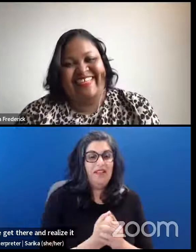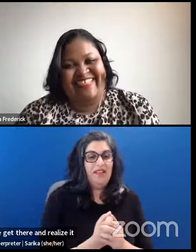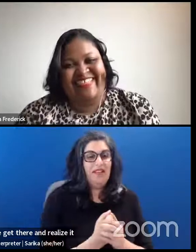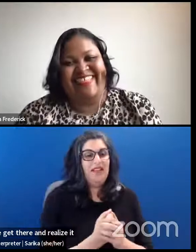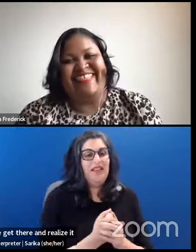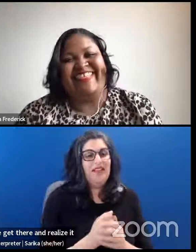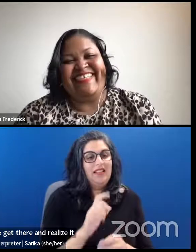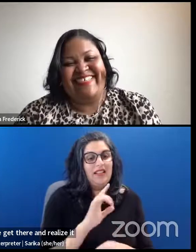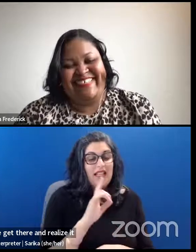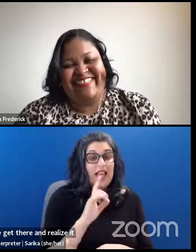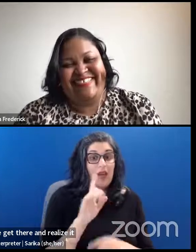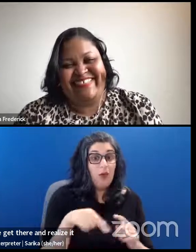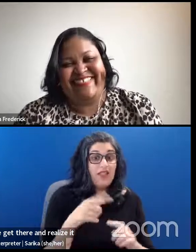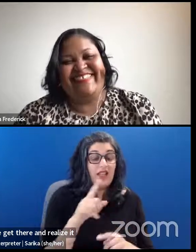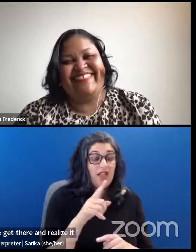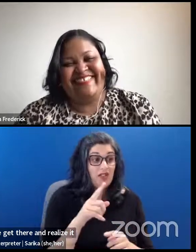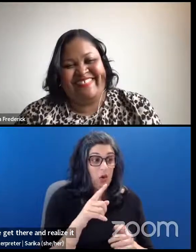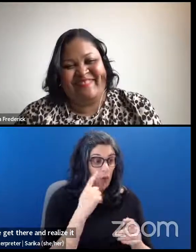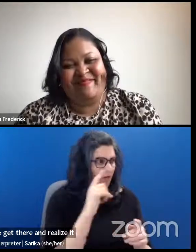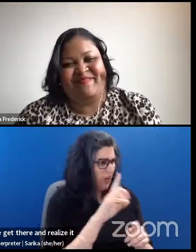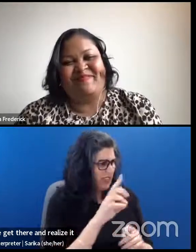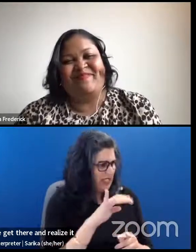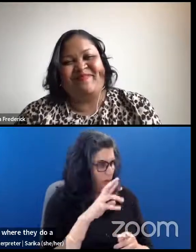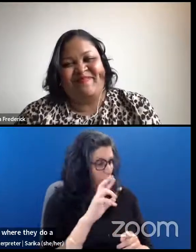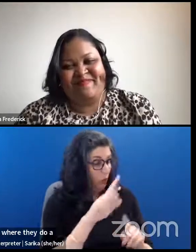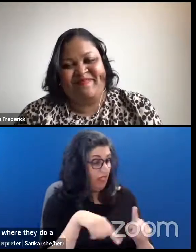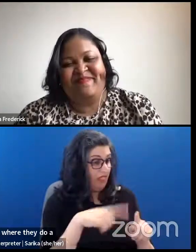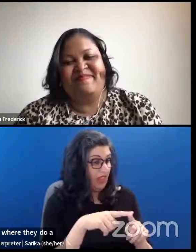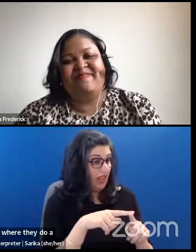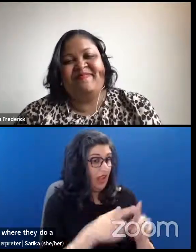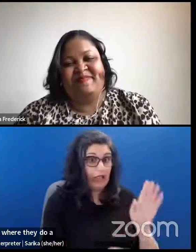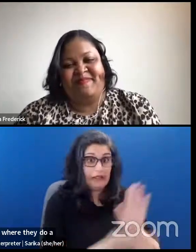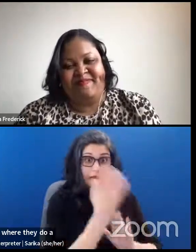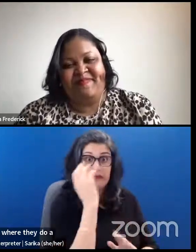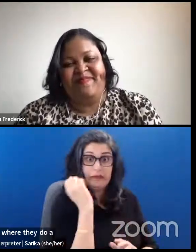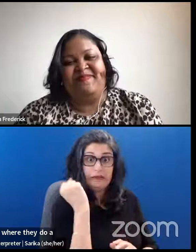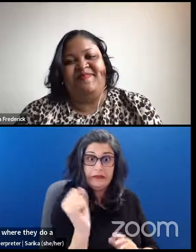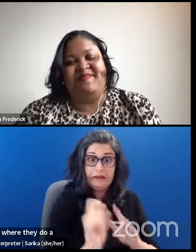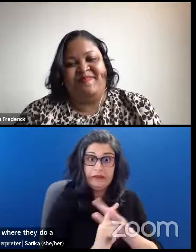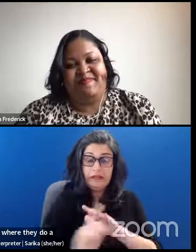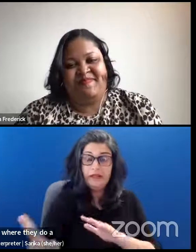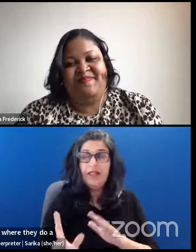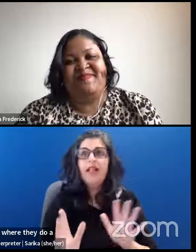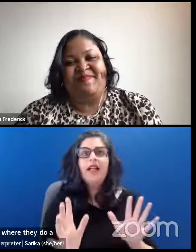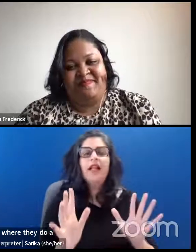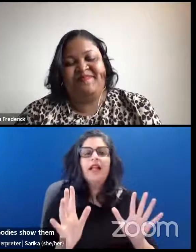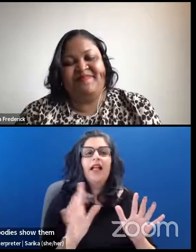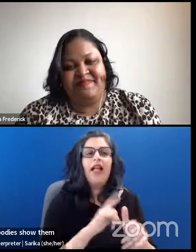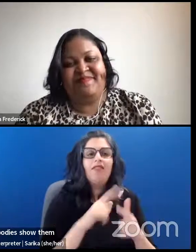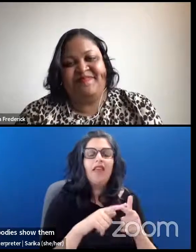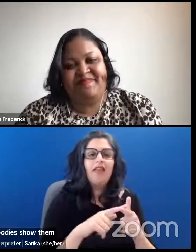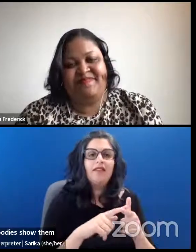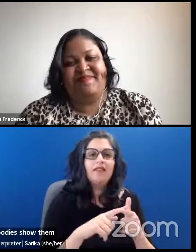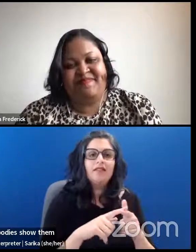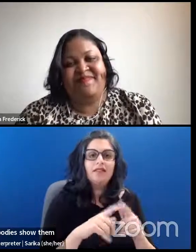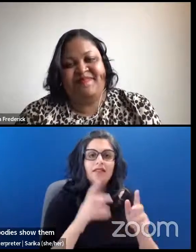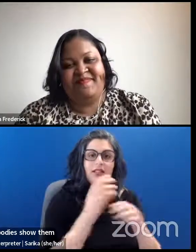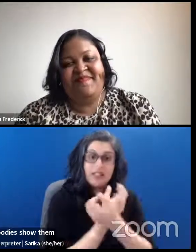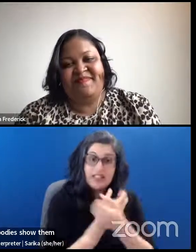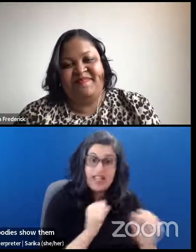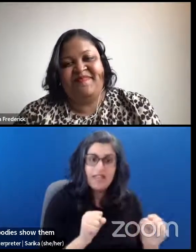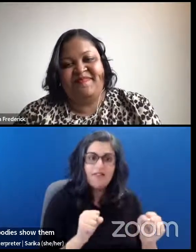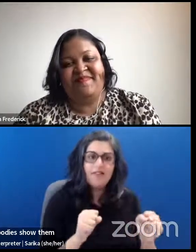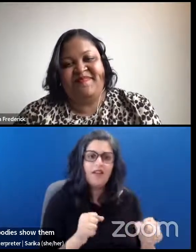They do a little shake and they shake it off and they know how to do their bodies, show them a way to down-regulate from that stress state. And I think,